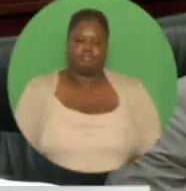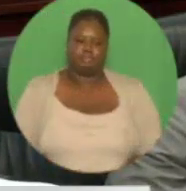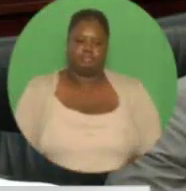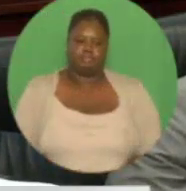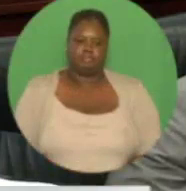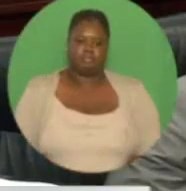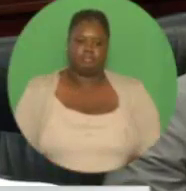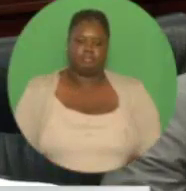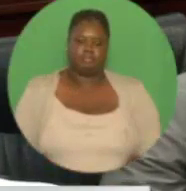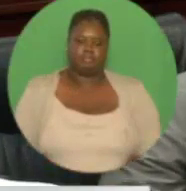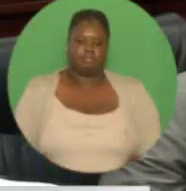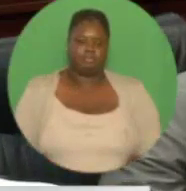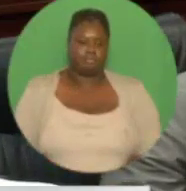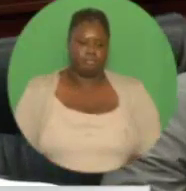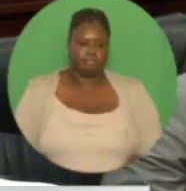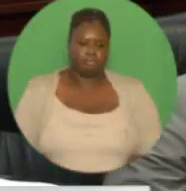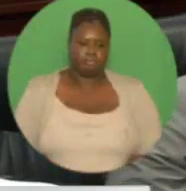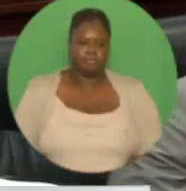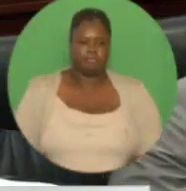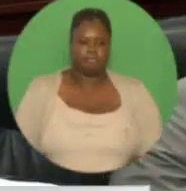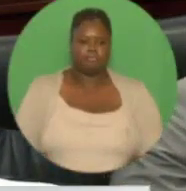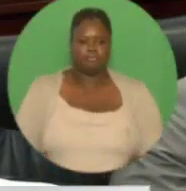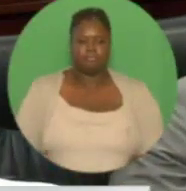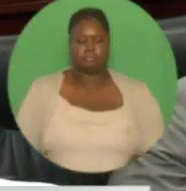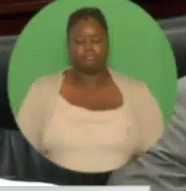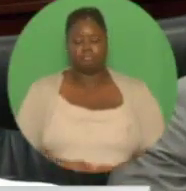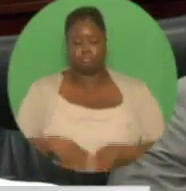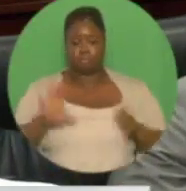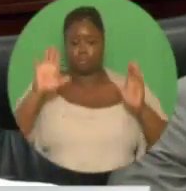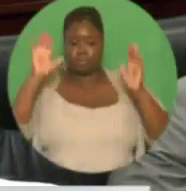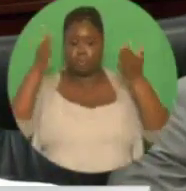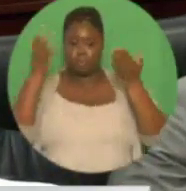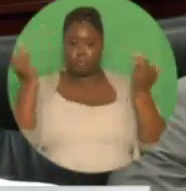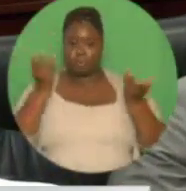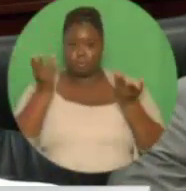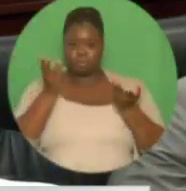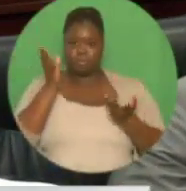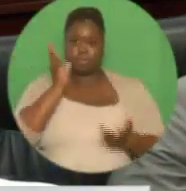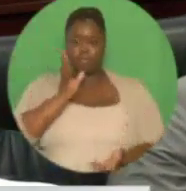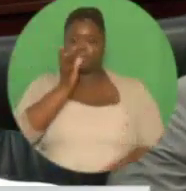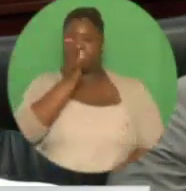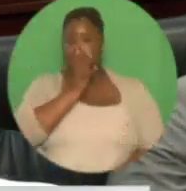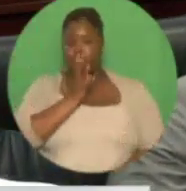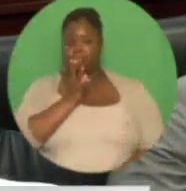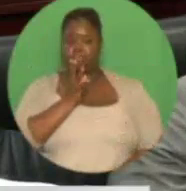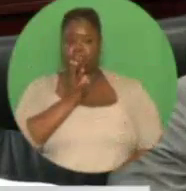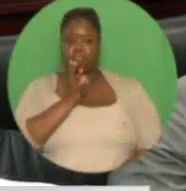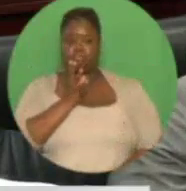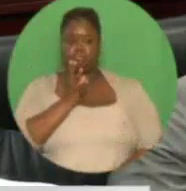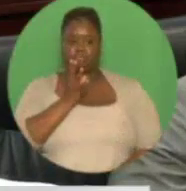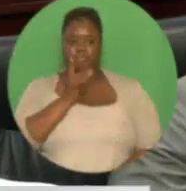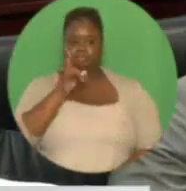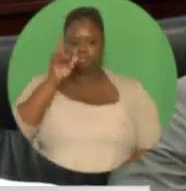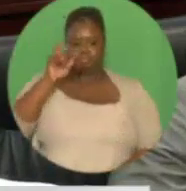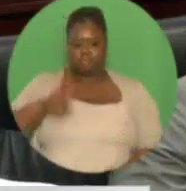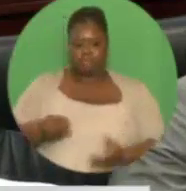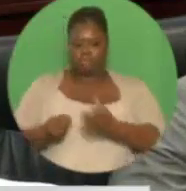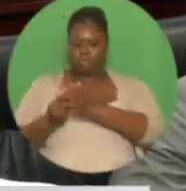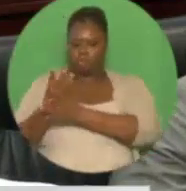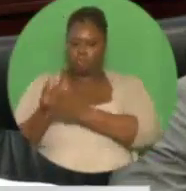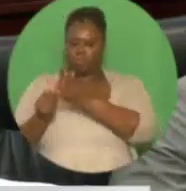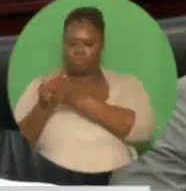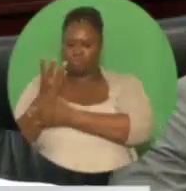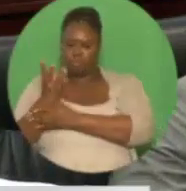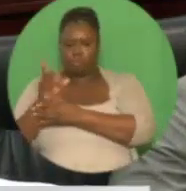infrastructure to support high-quality products capable of competing with international brands. The facility, at a cost of 77